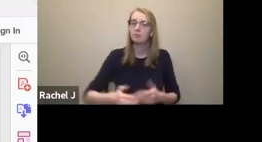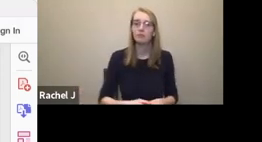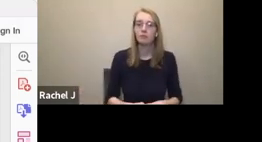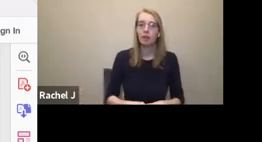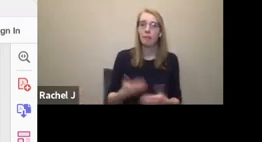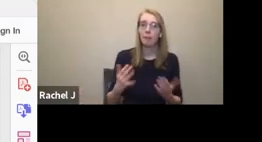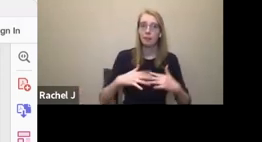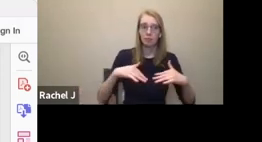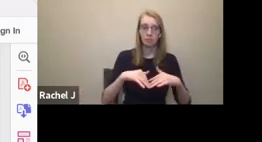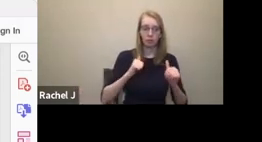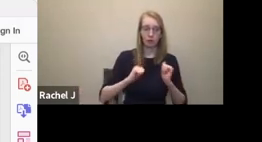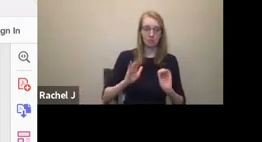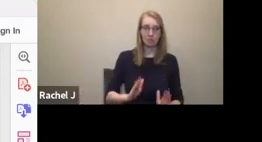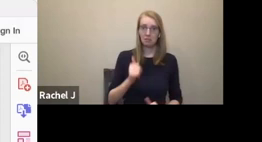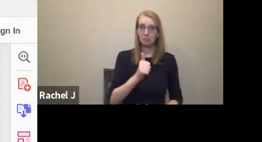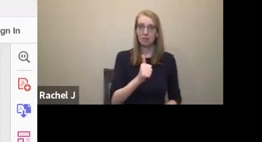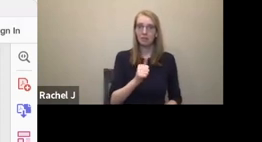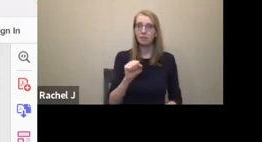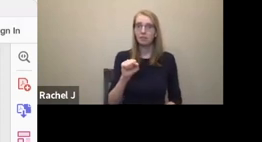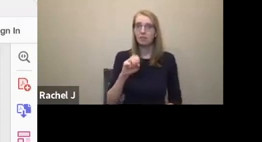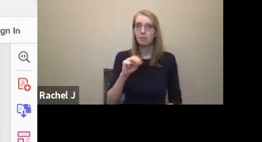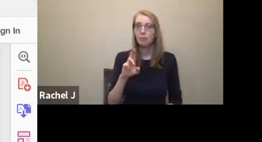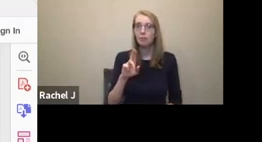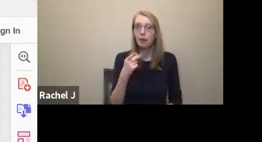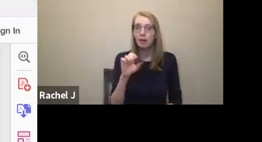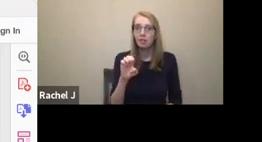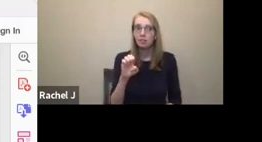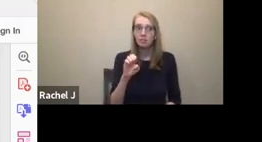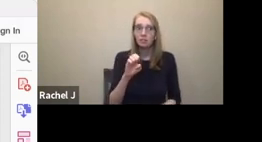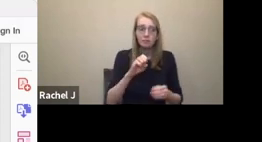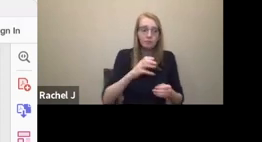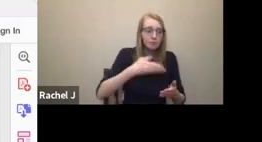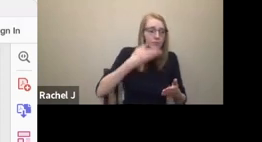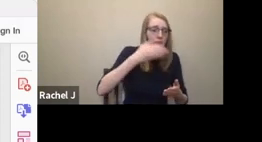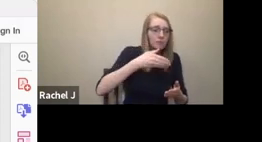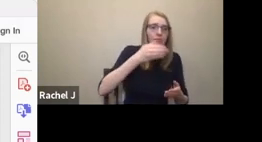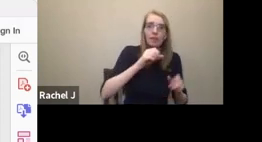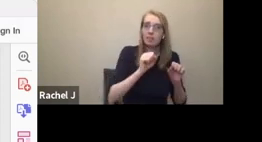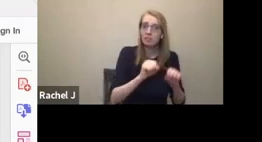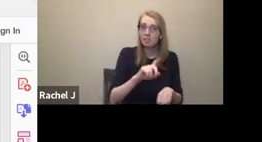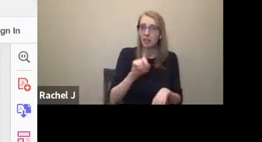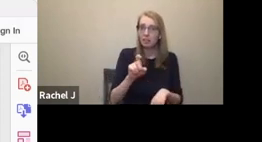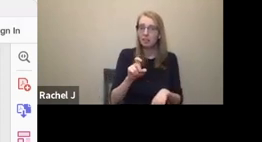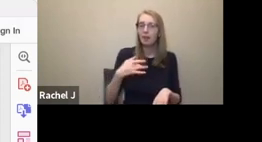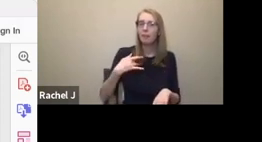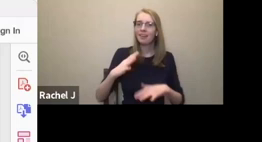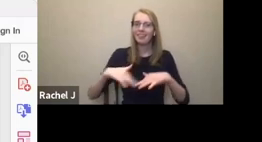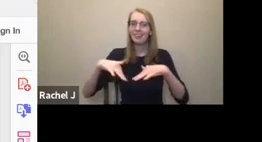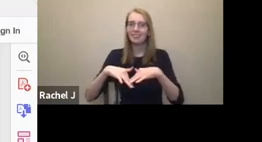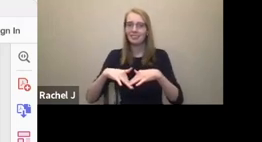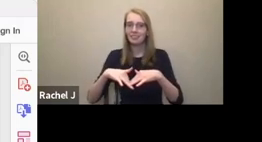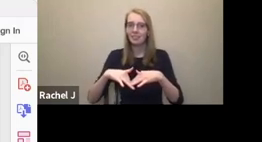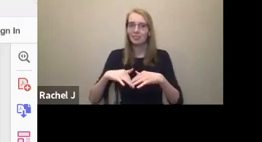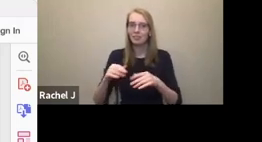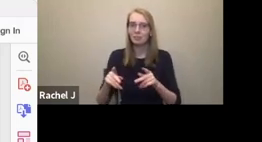That's going to be, that's the number one access request stage left gets from indigenous artists. It's not for personal care attendants, it's not for